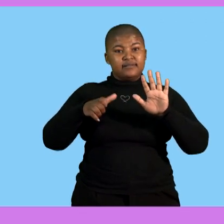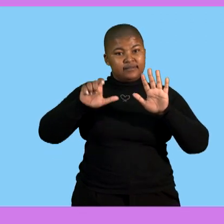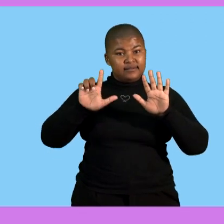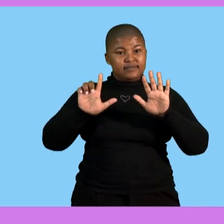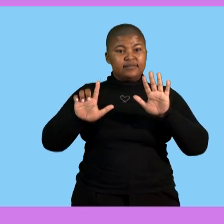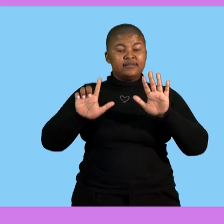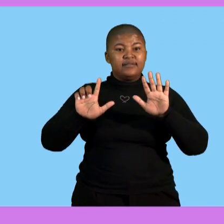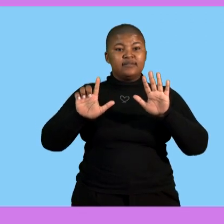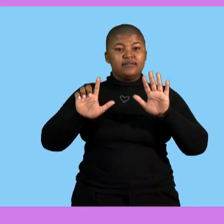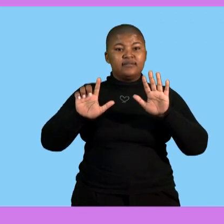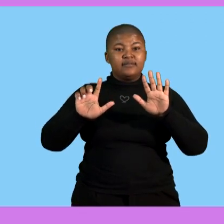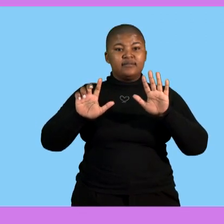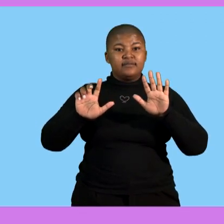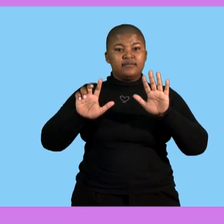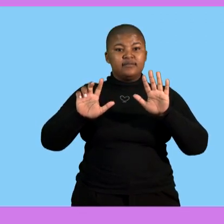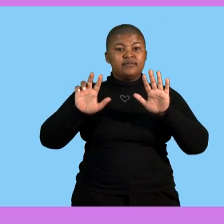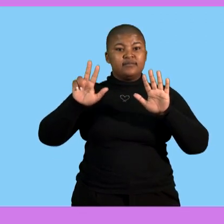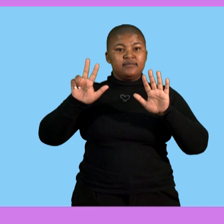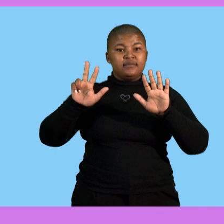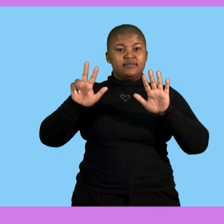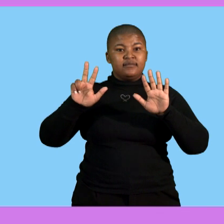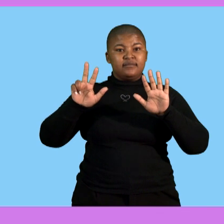seven, eight,